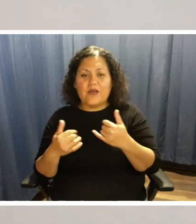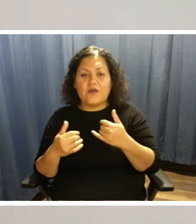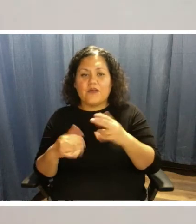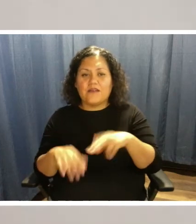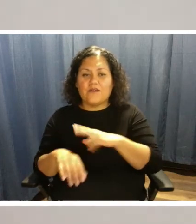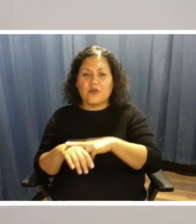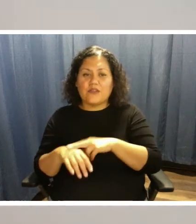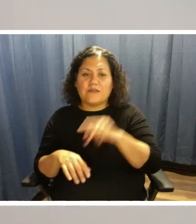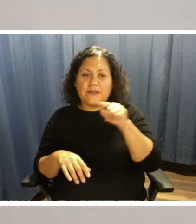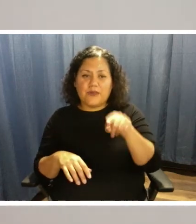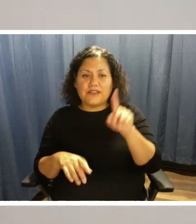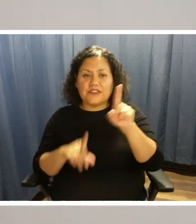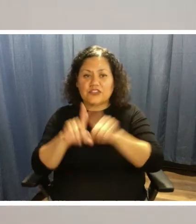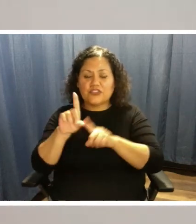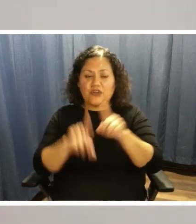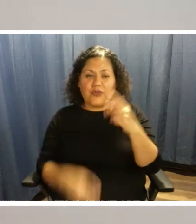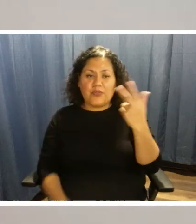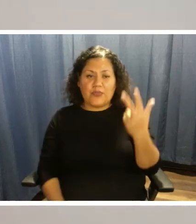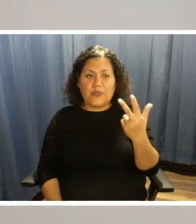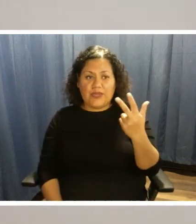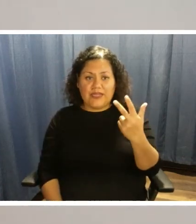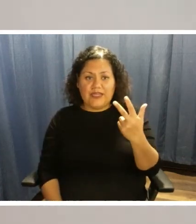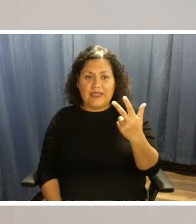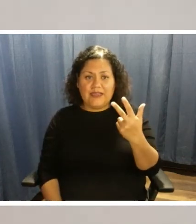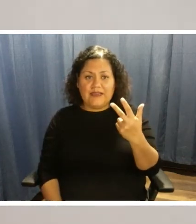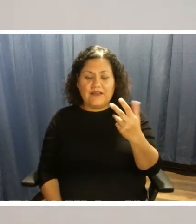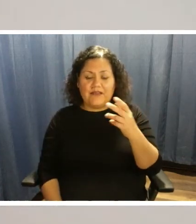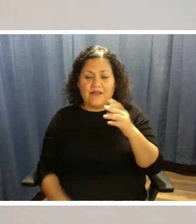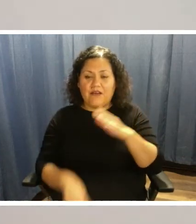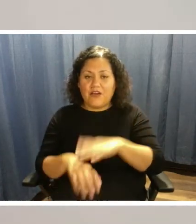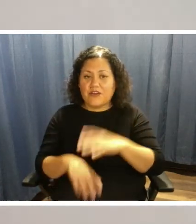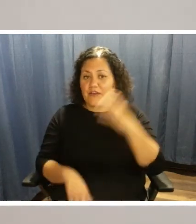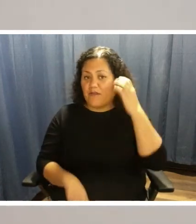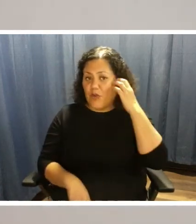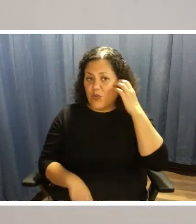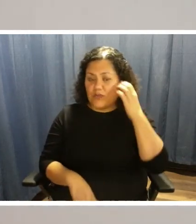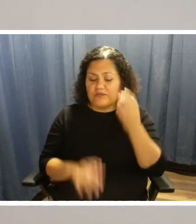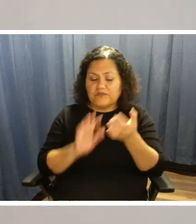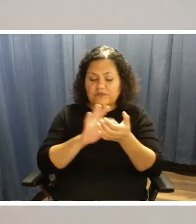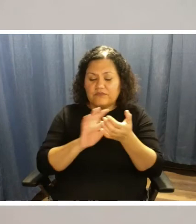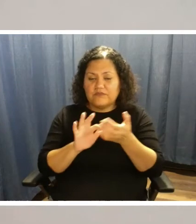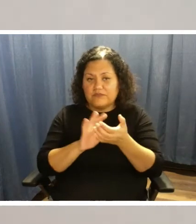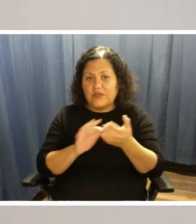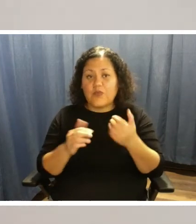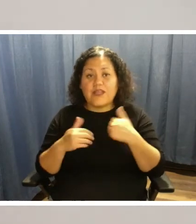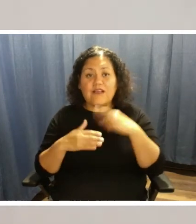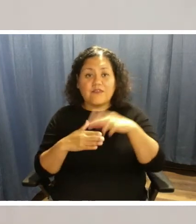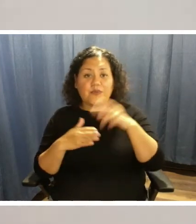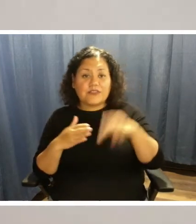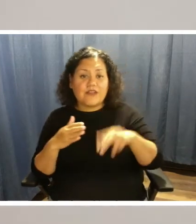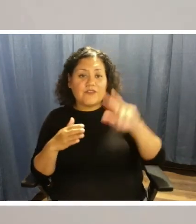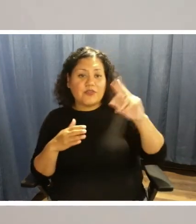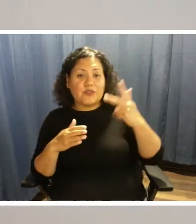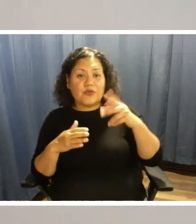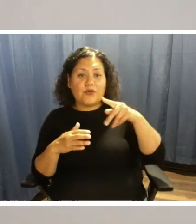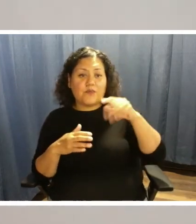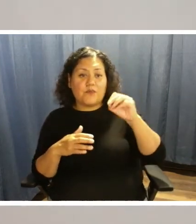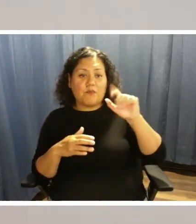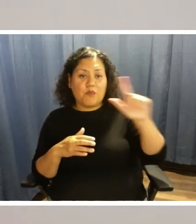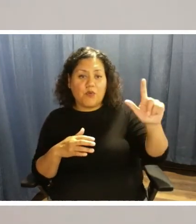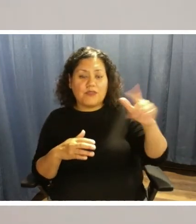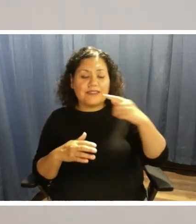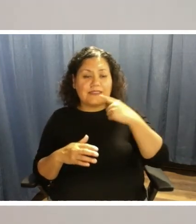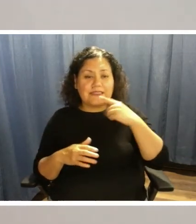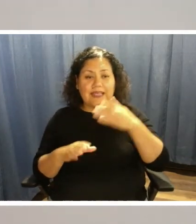pressing star 3 on your telephone keypad. So we do have the results. The question was after learning about